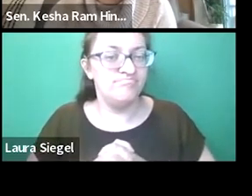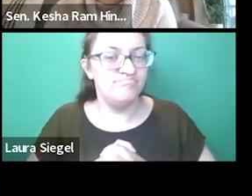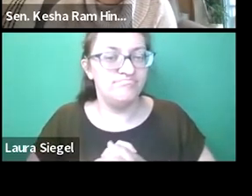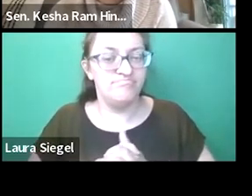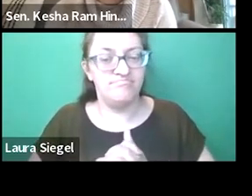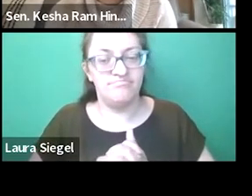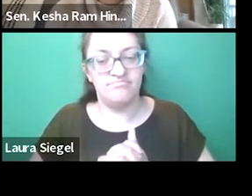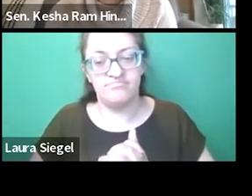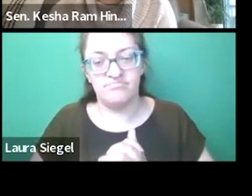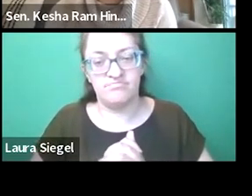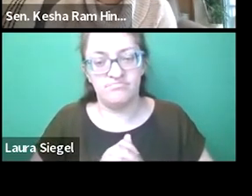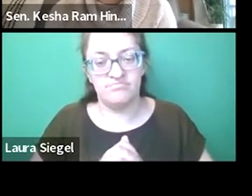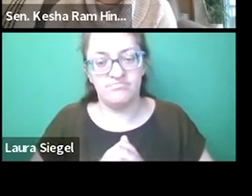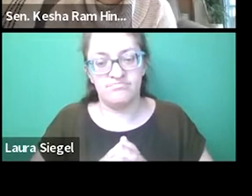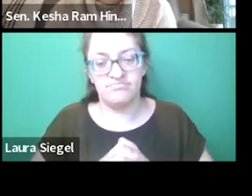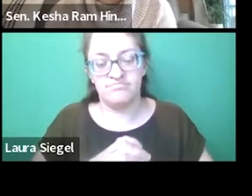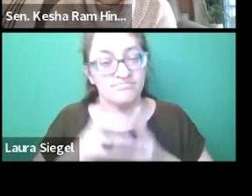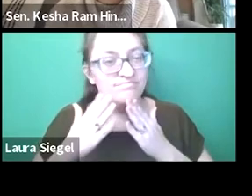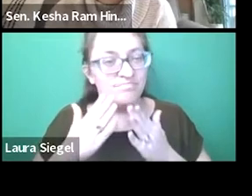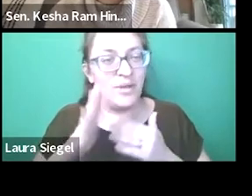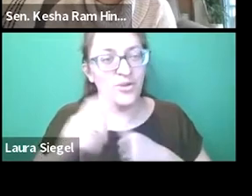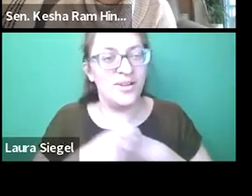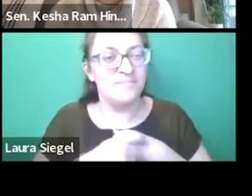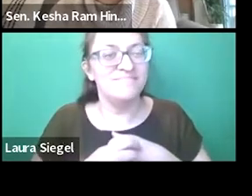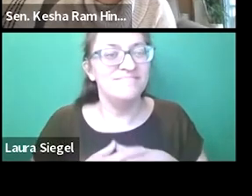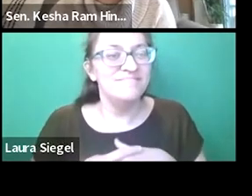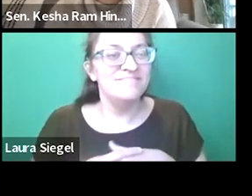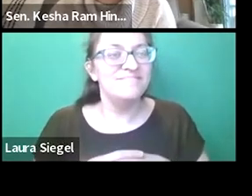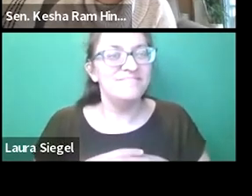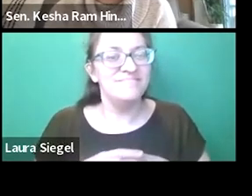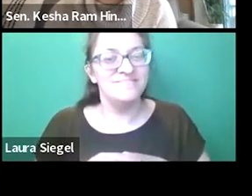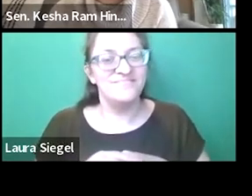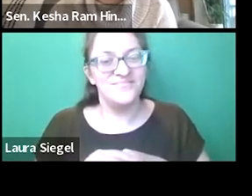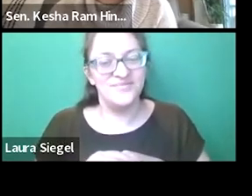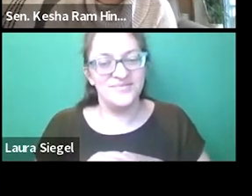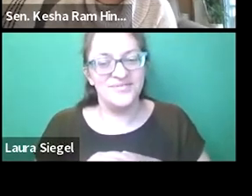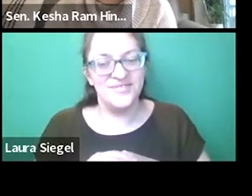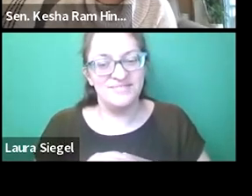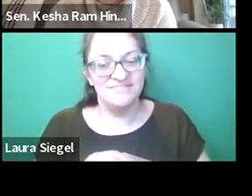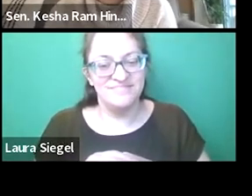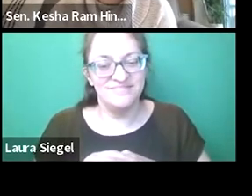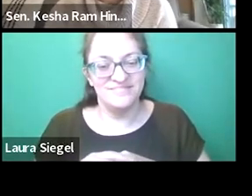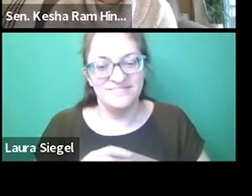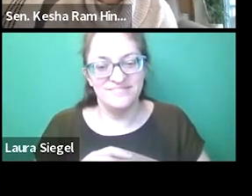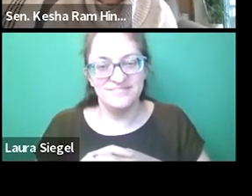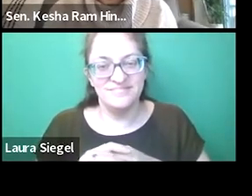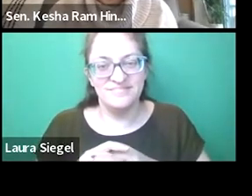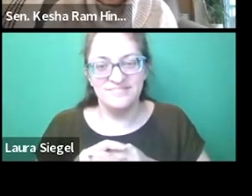and the current bill does not have it in there. Thank you so much for your time.